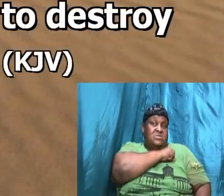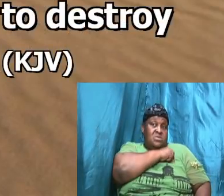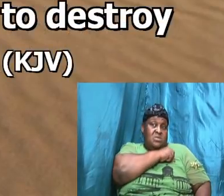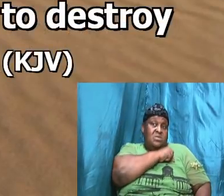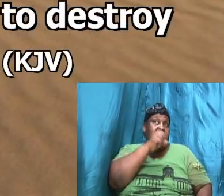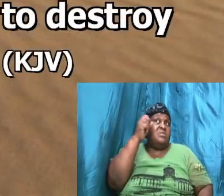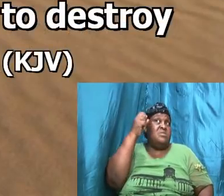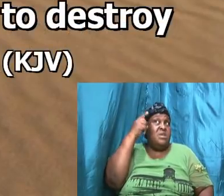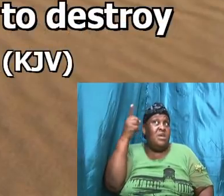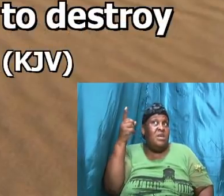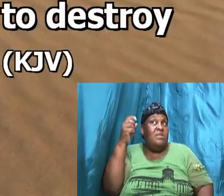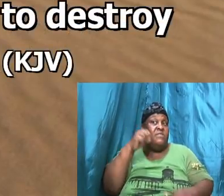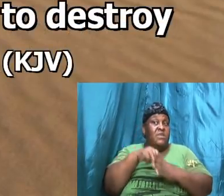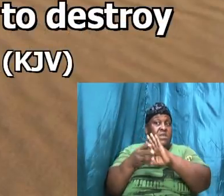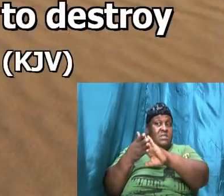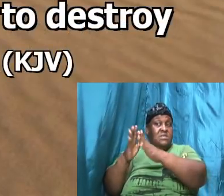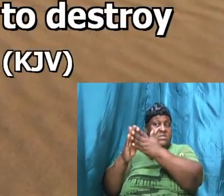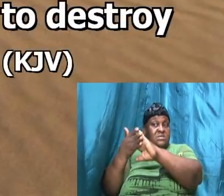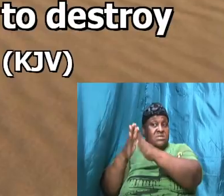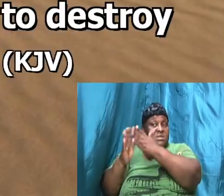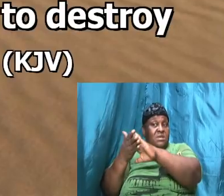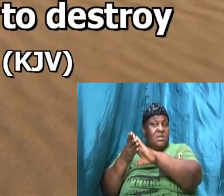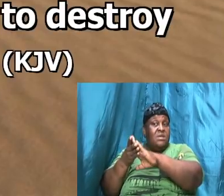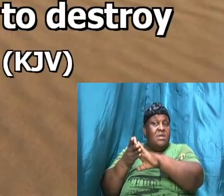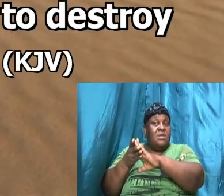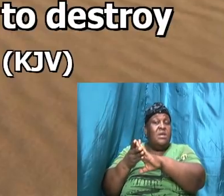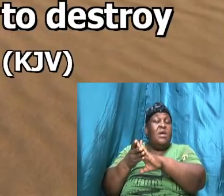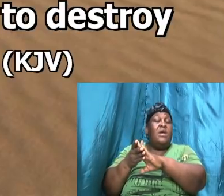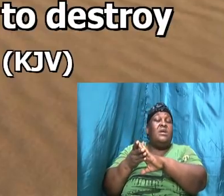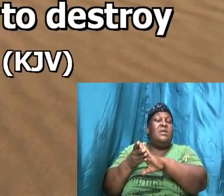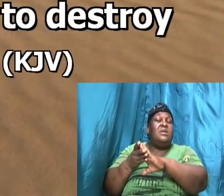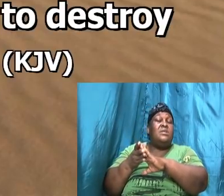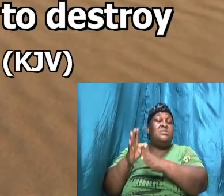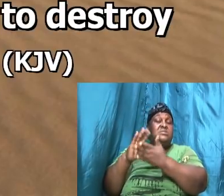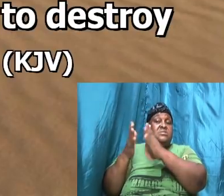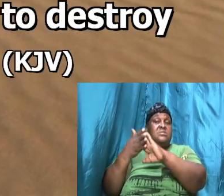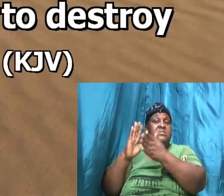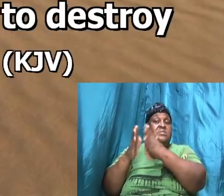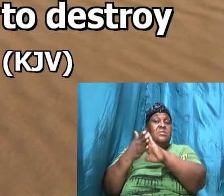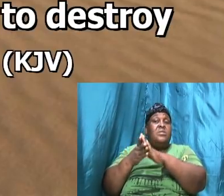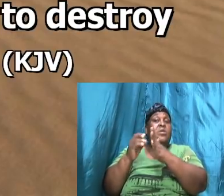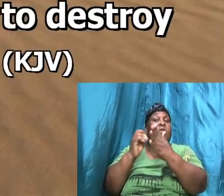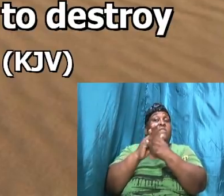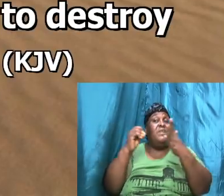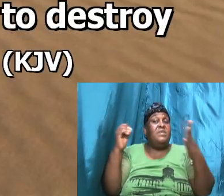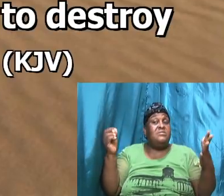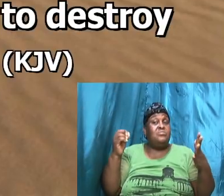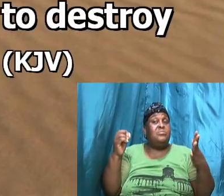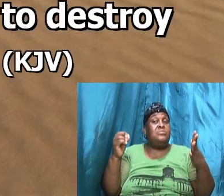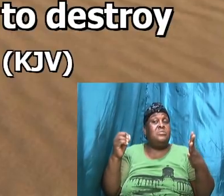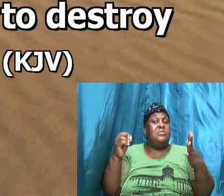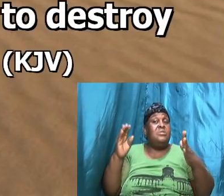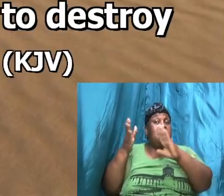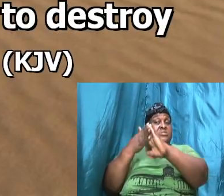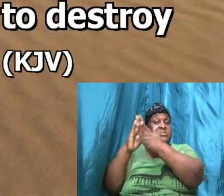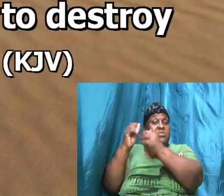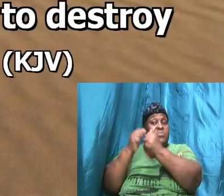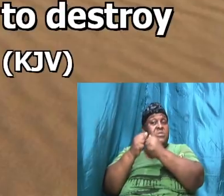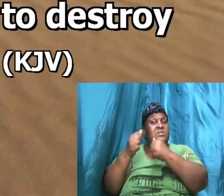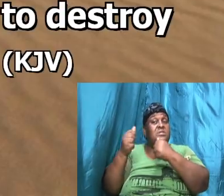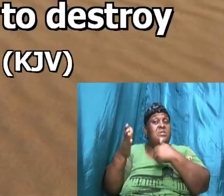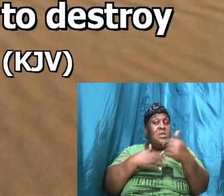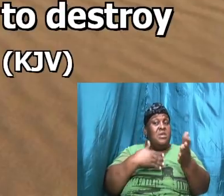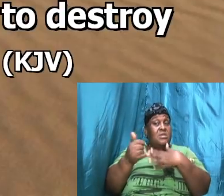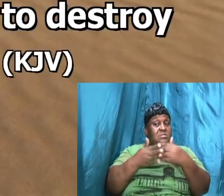kill and kill that was a fenced city a city with gate and when Saul heard this Saul said look here